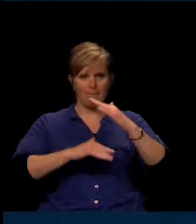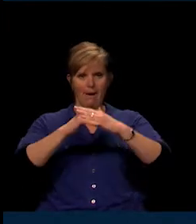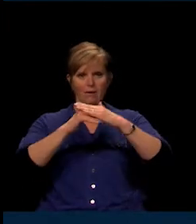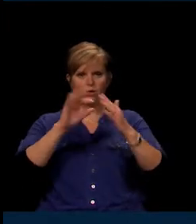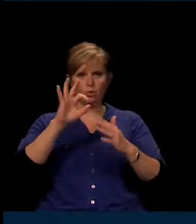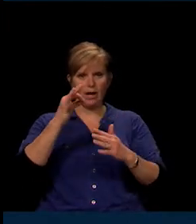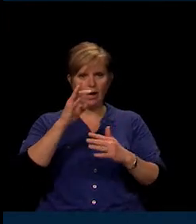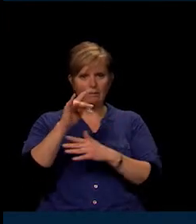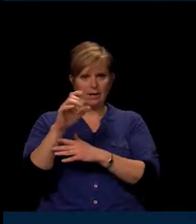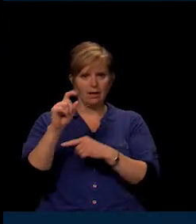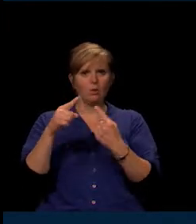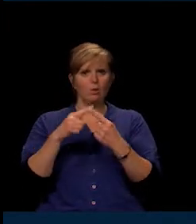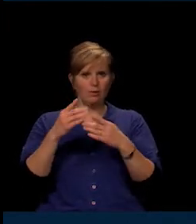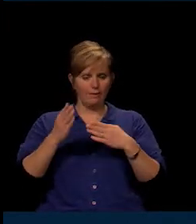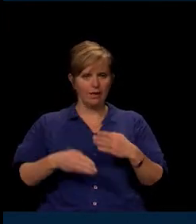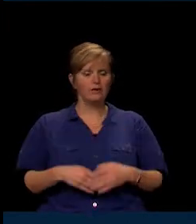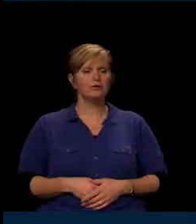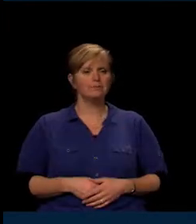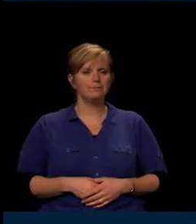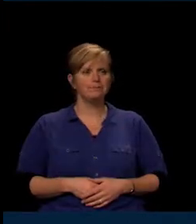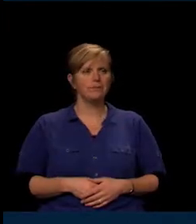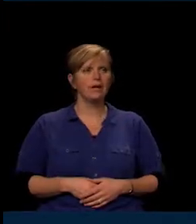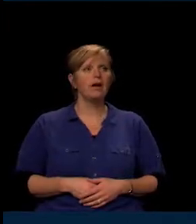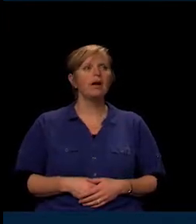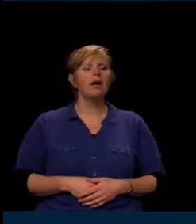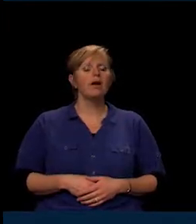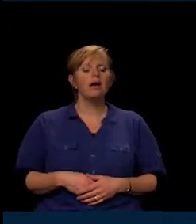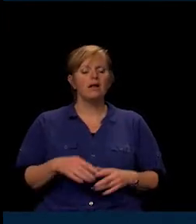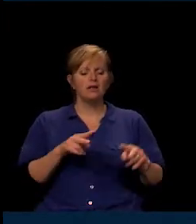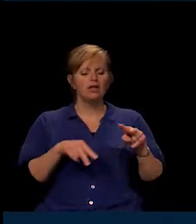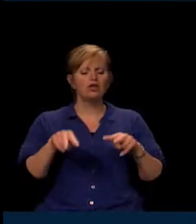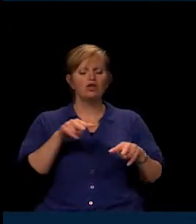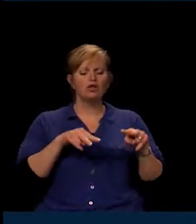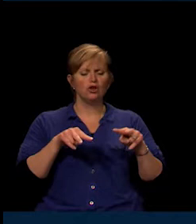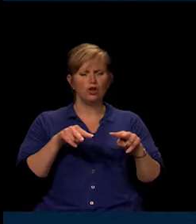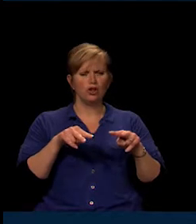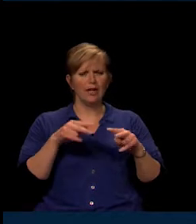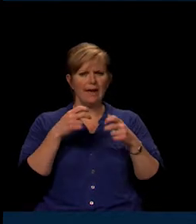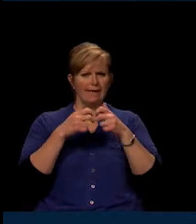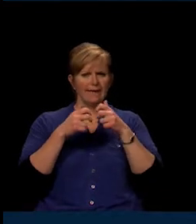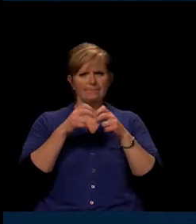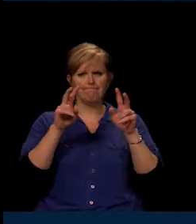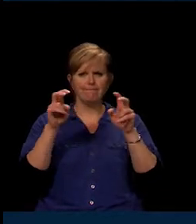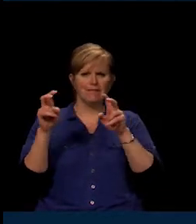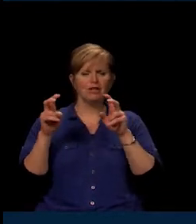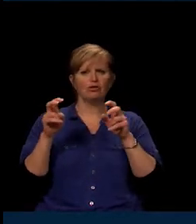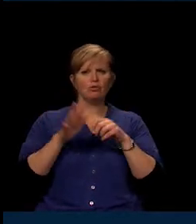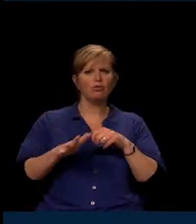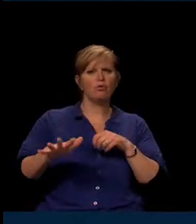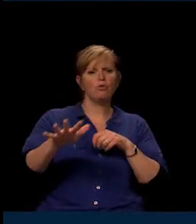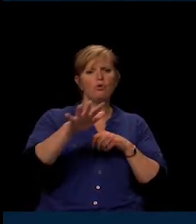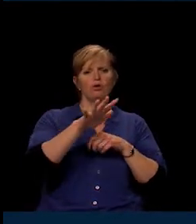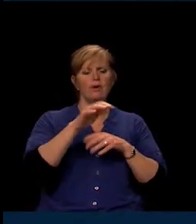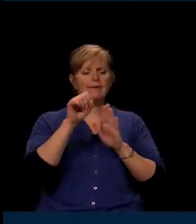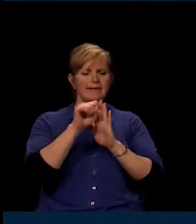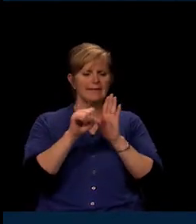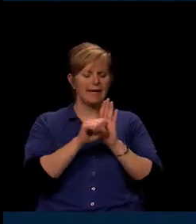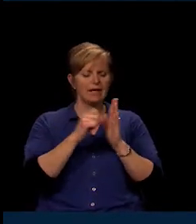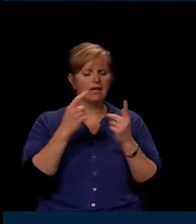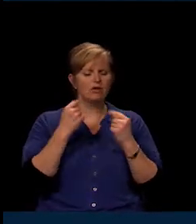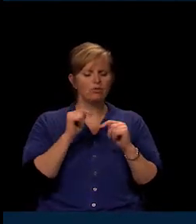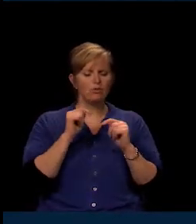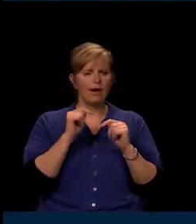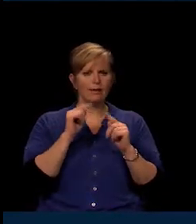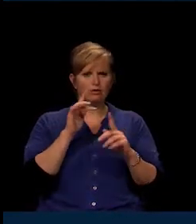Let's take a quick look at some of the issues going around the state and try to kind of get at the